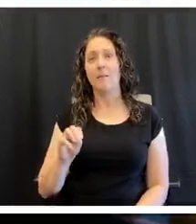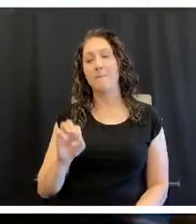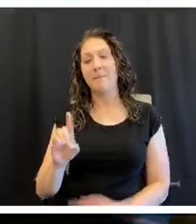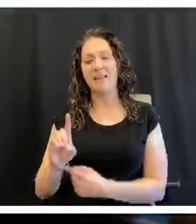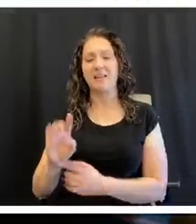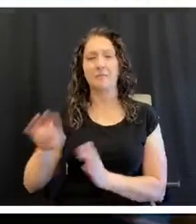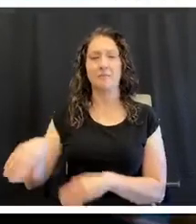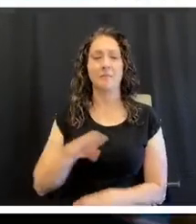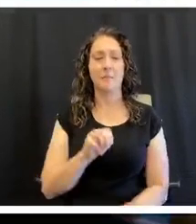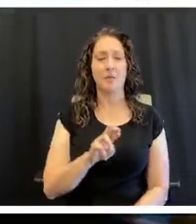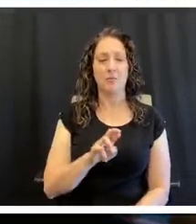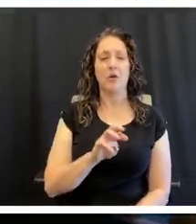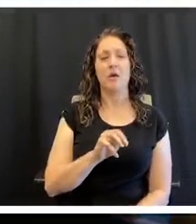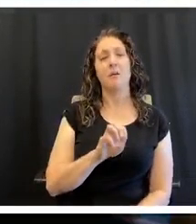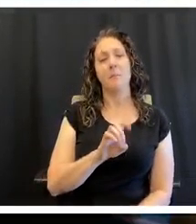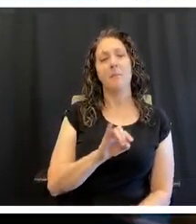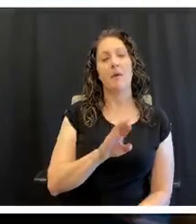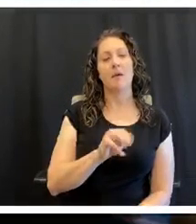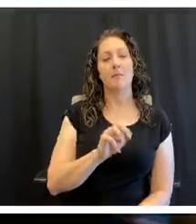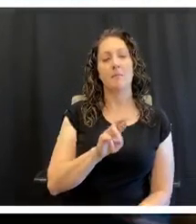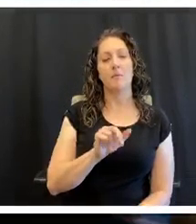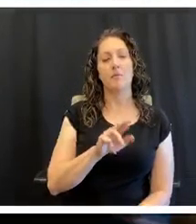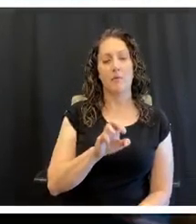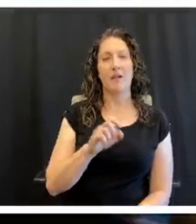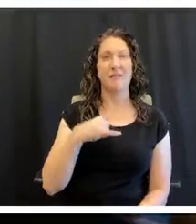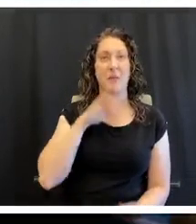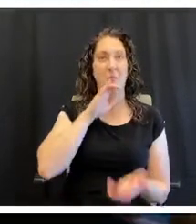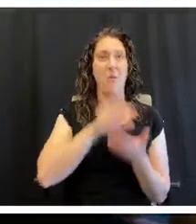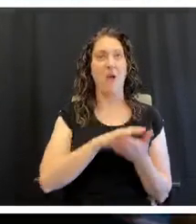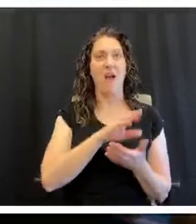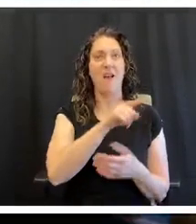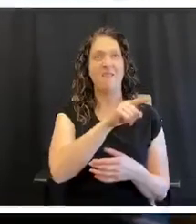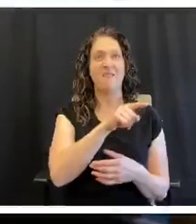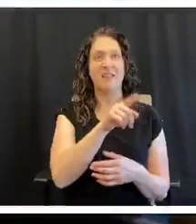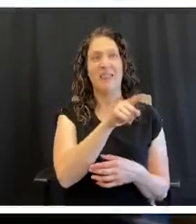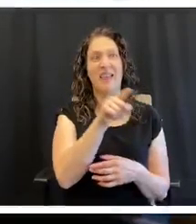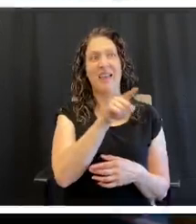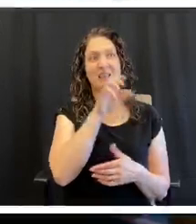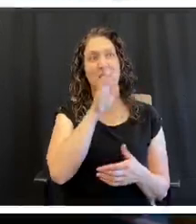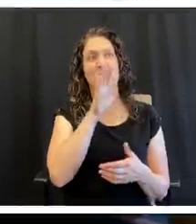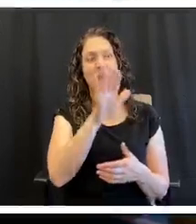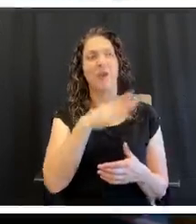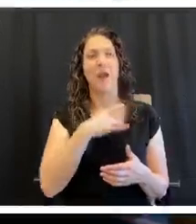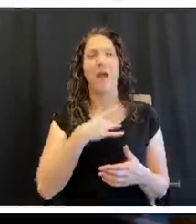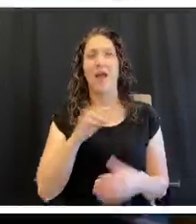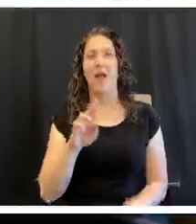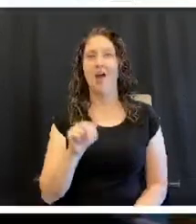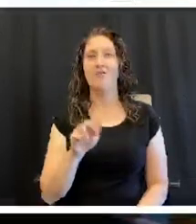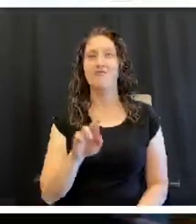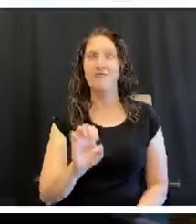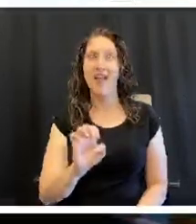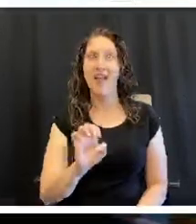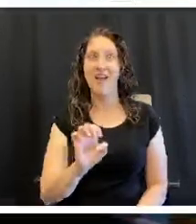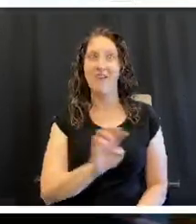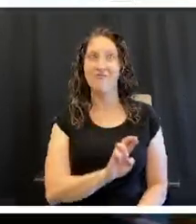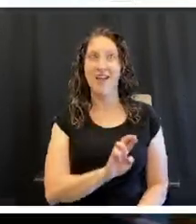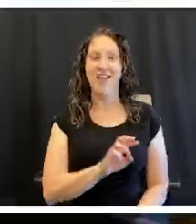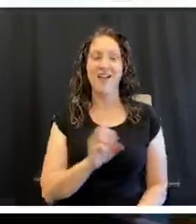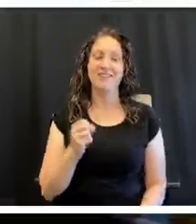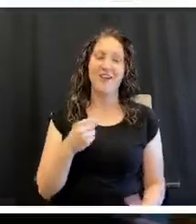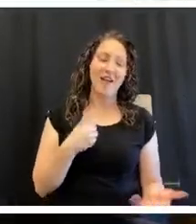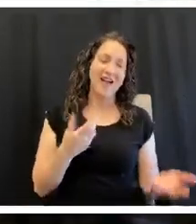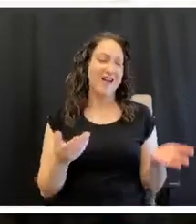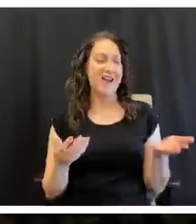And of course, Debbie and her mother like it rare. So I'm having to, to do tread the line a little bit.